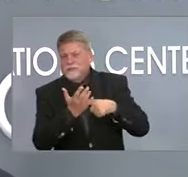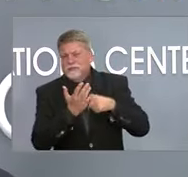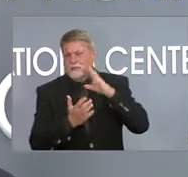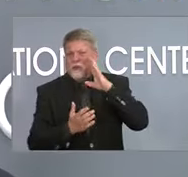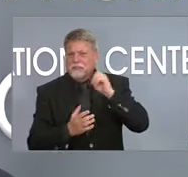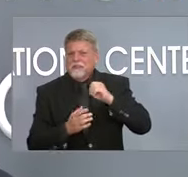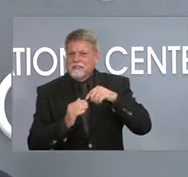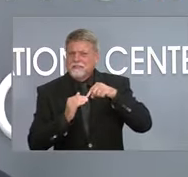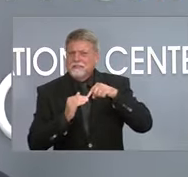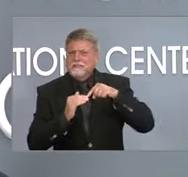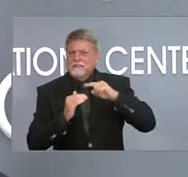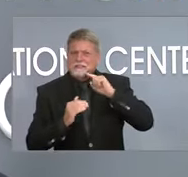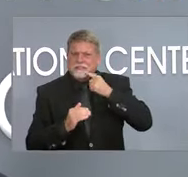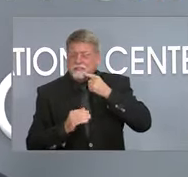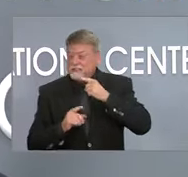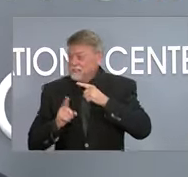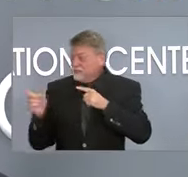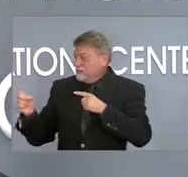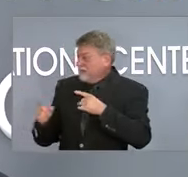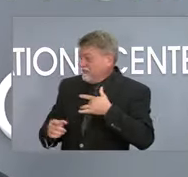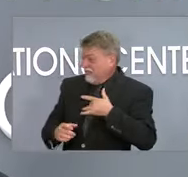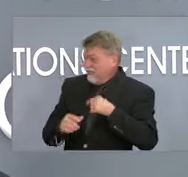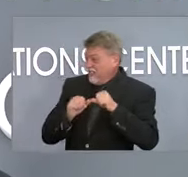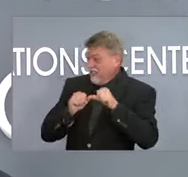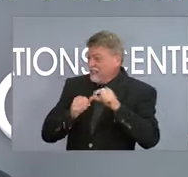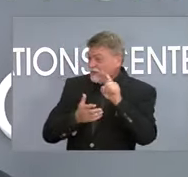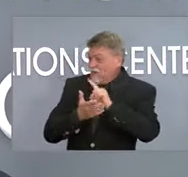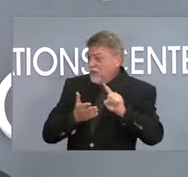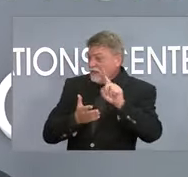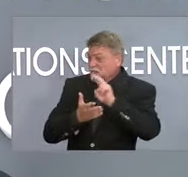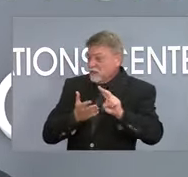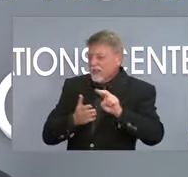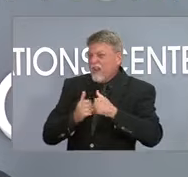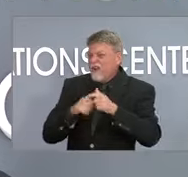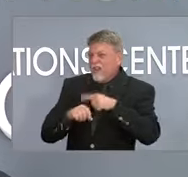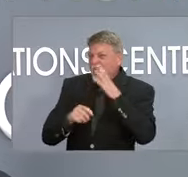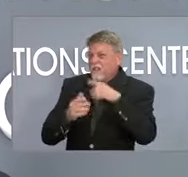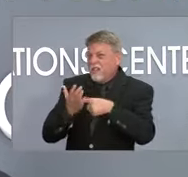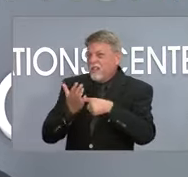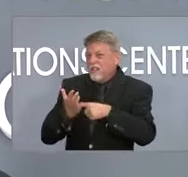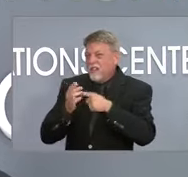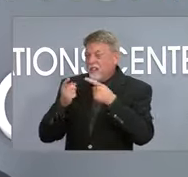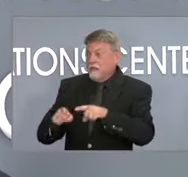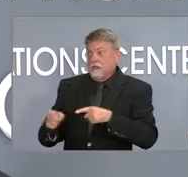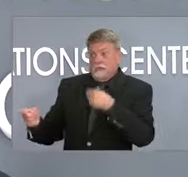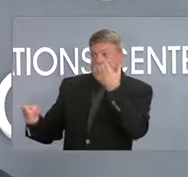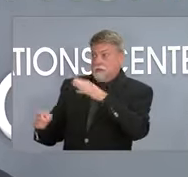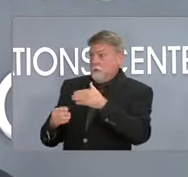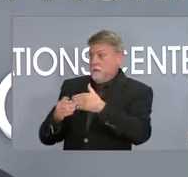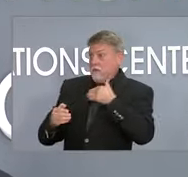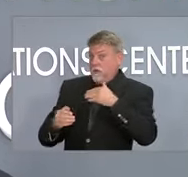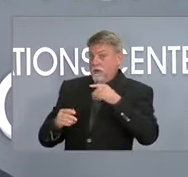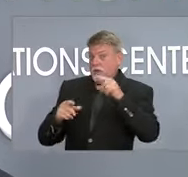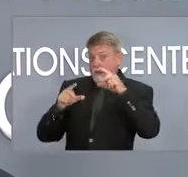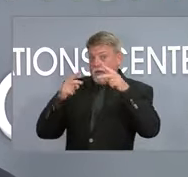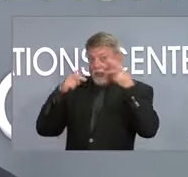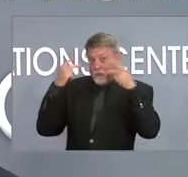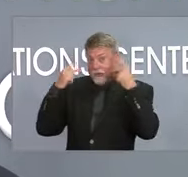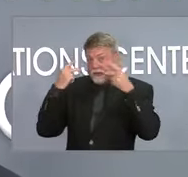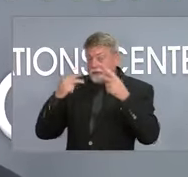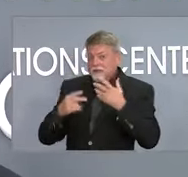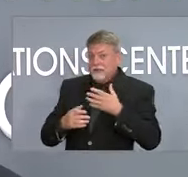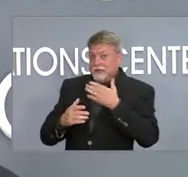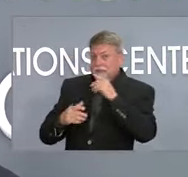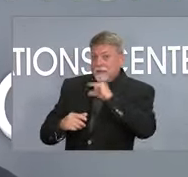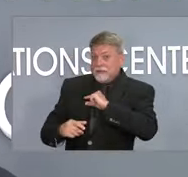soon. You think they'll last in like a week range, a couple of weeks, a month? to know. It's really hard to know. It's a Halloween budget, a Thanksgiving budget. I